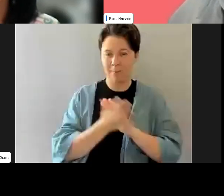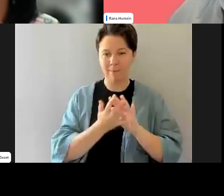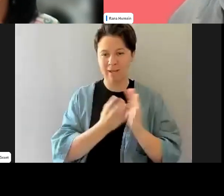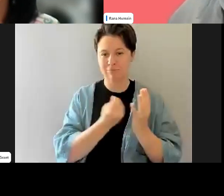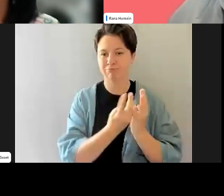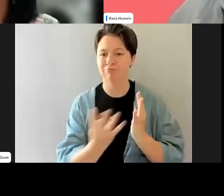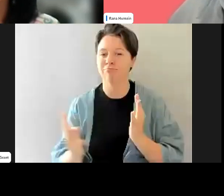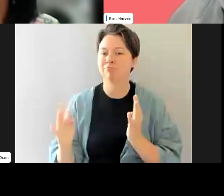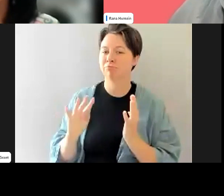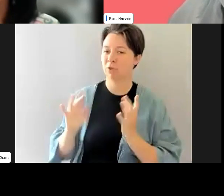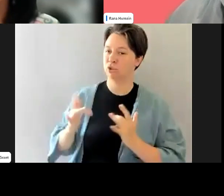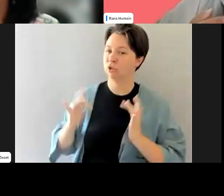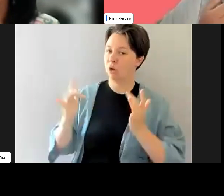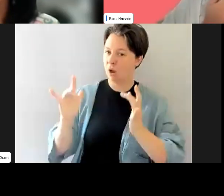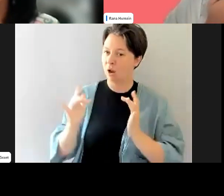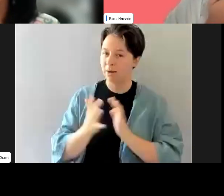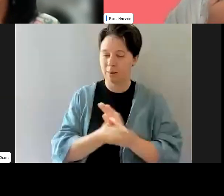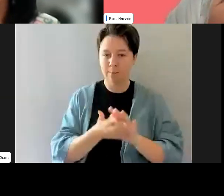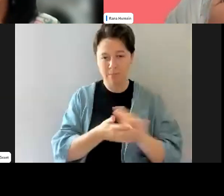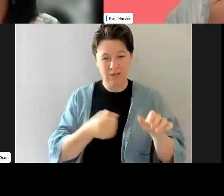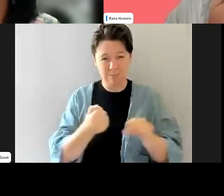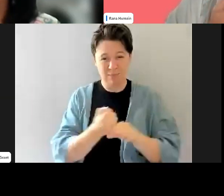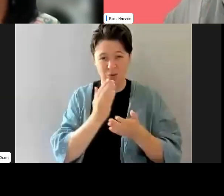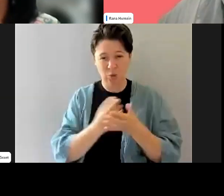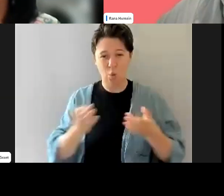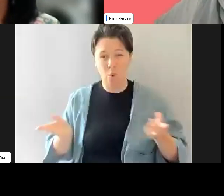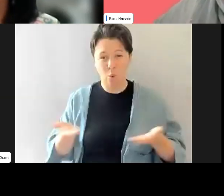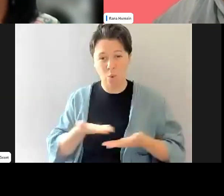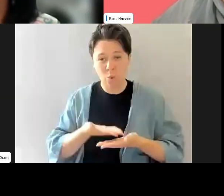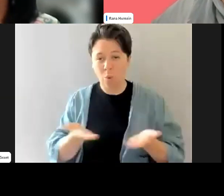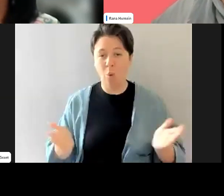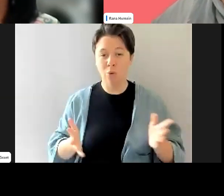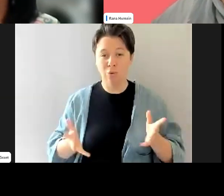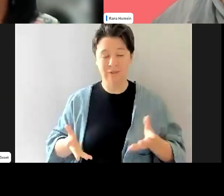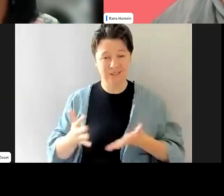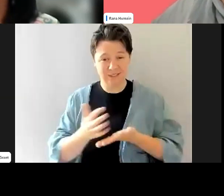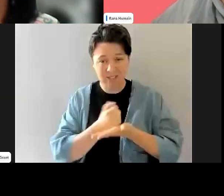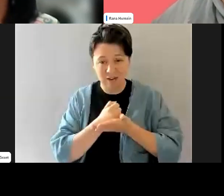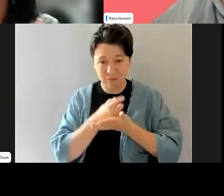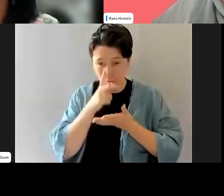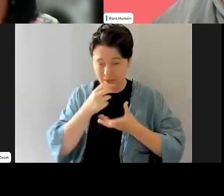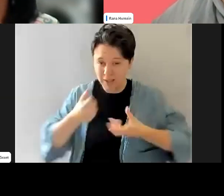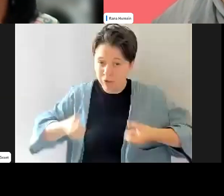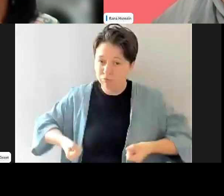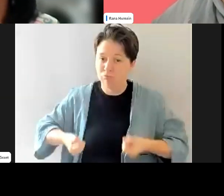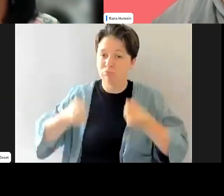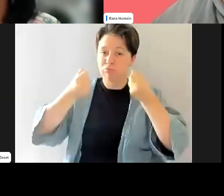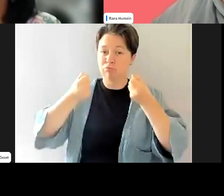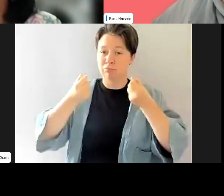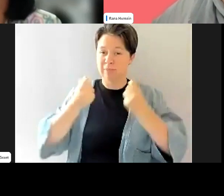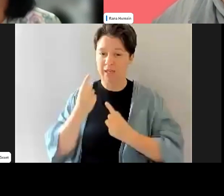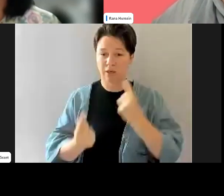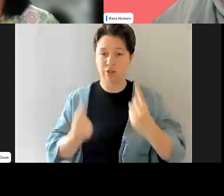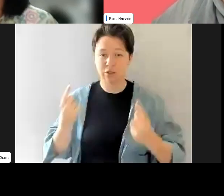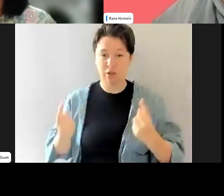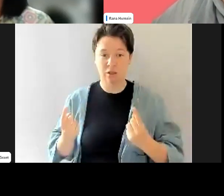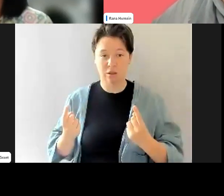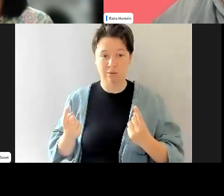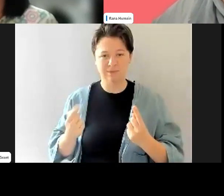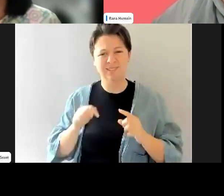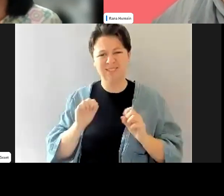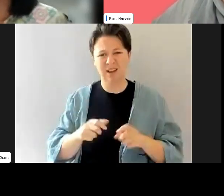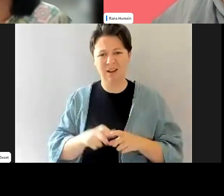and bringing each other up and, um, and it's hard because it's, it's, it's something you experience personally, but then